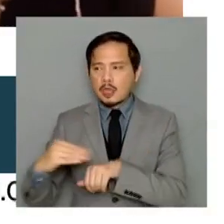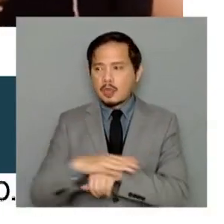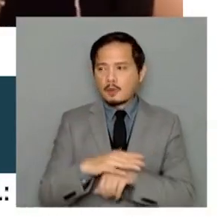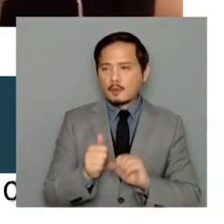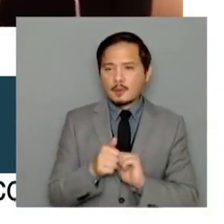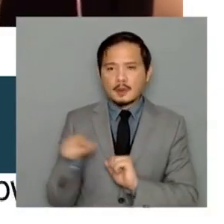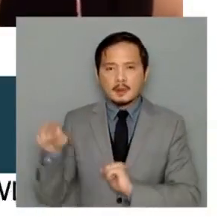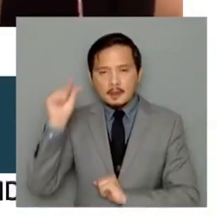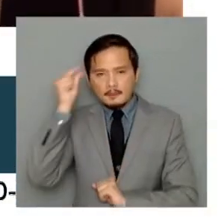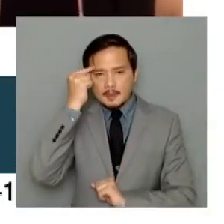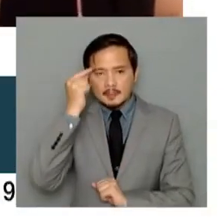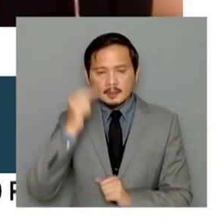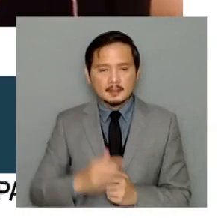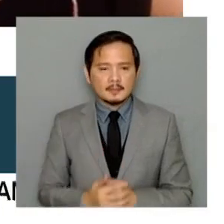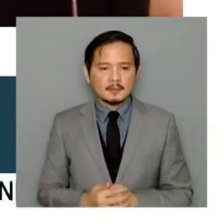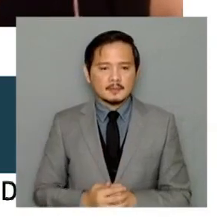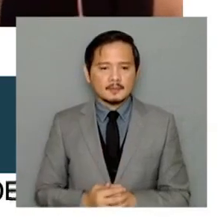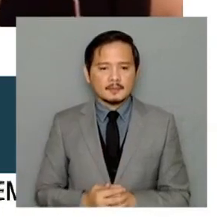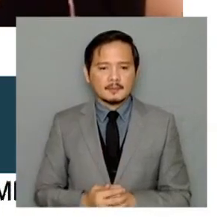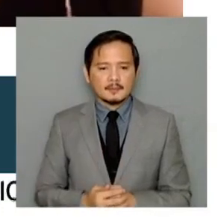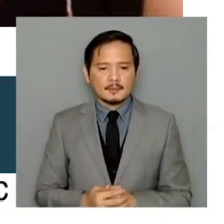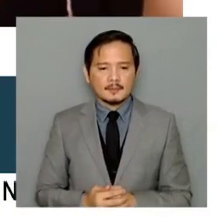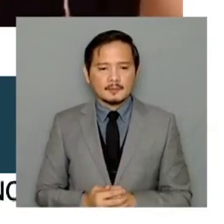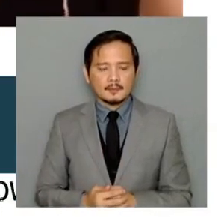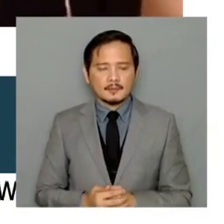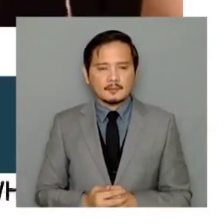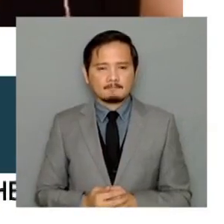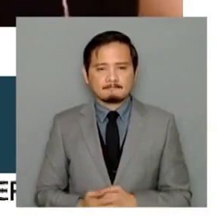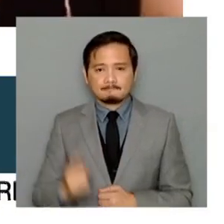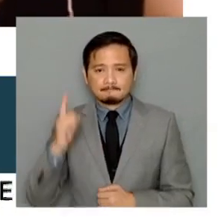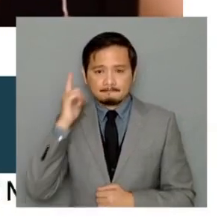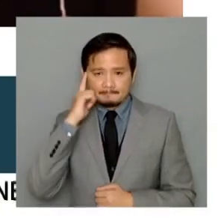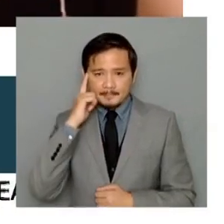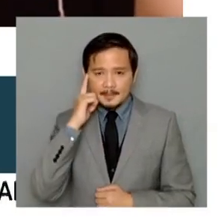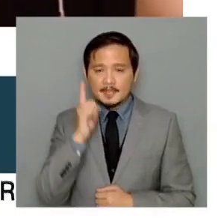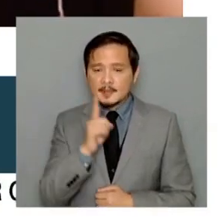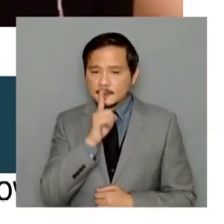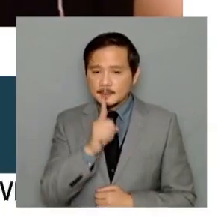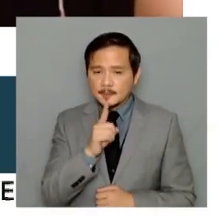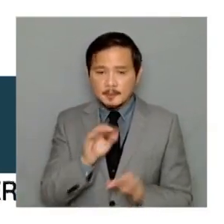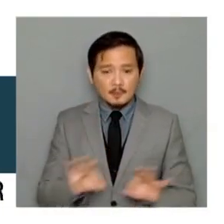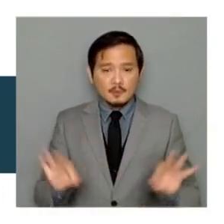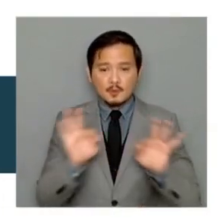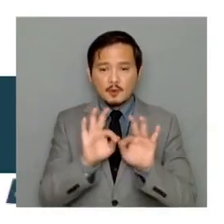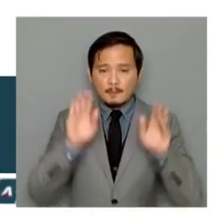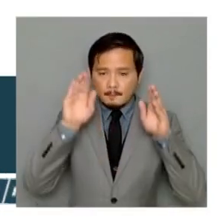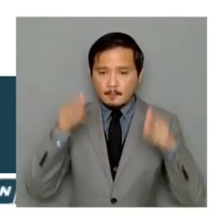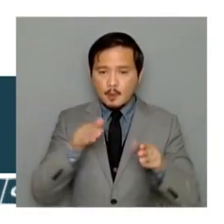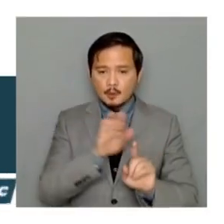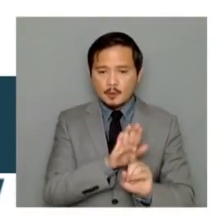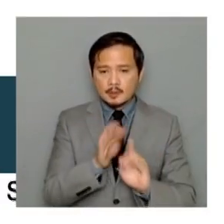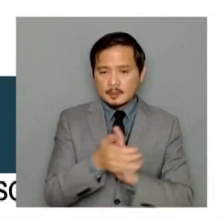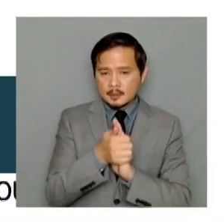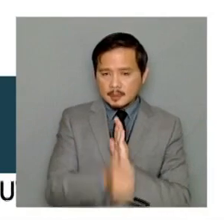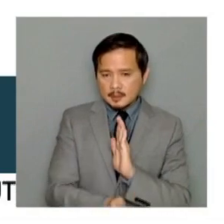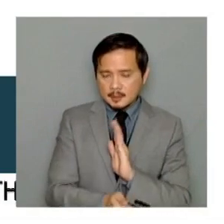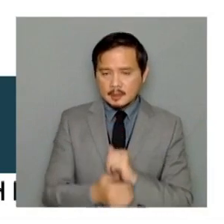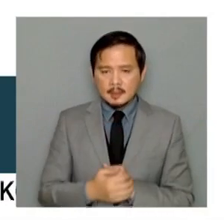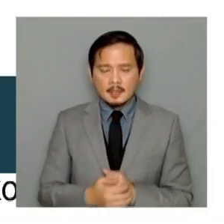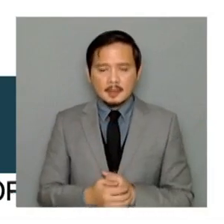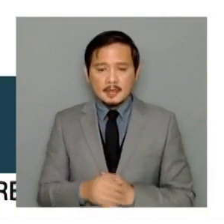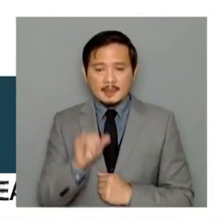I think it would be for the incoming secretary to really stick to her expertise. Because if we stick to the scientific